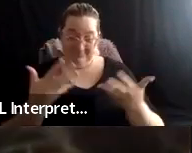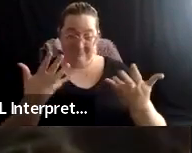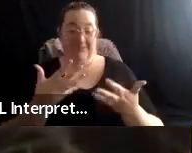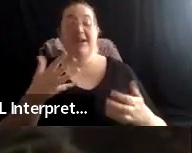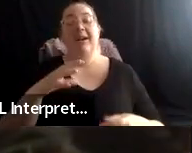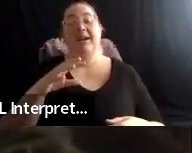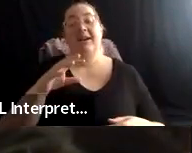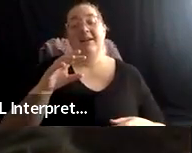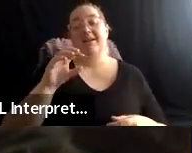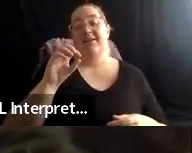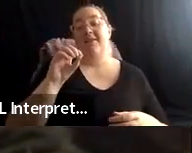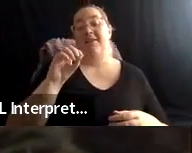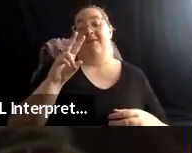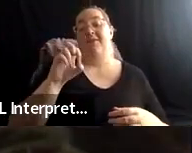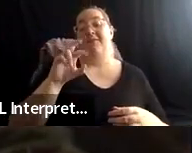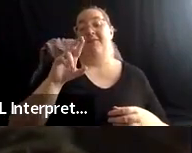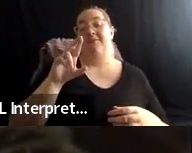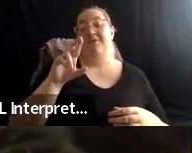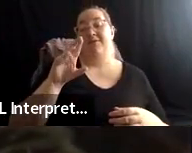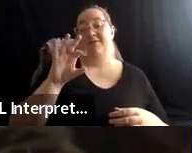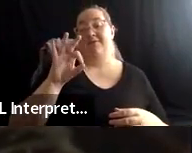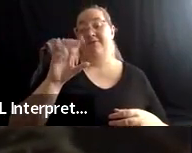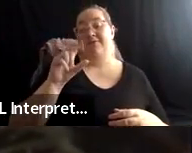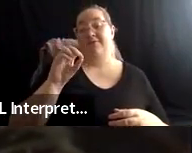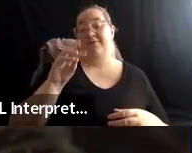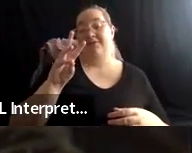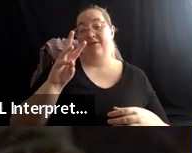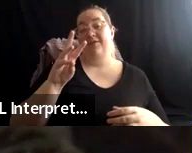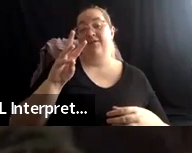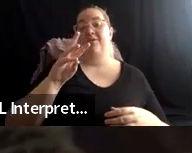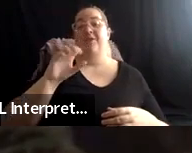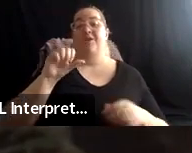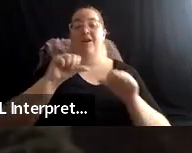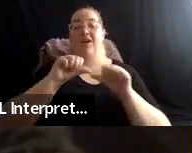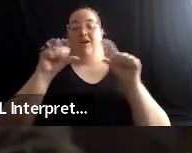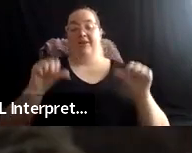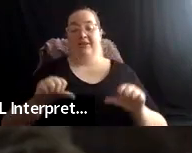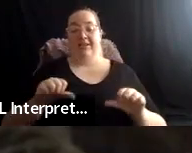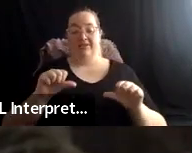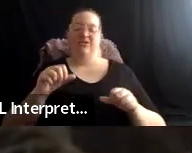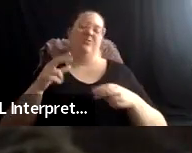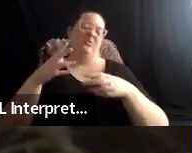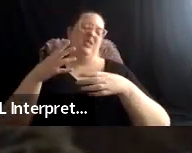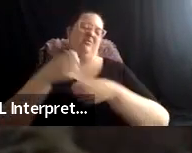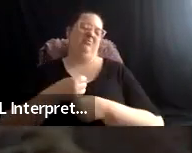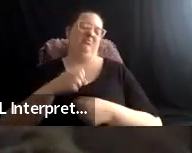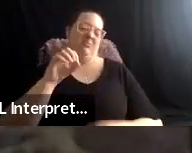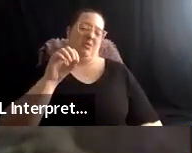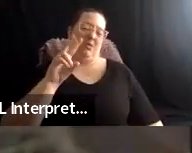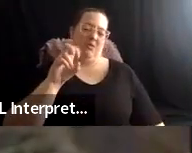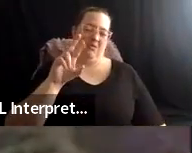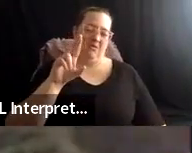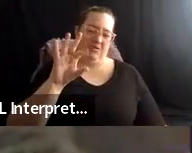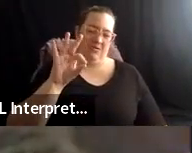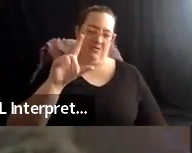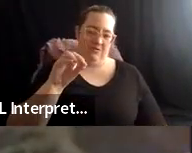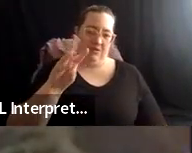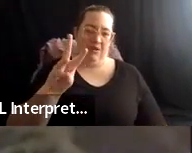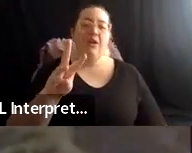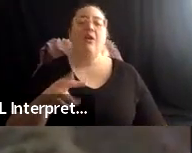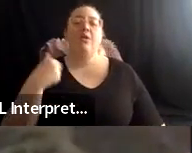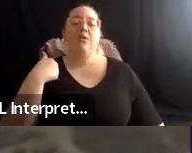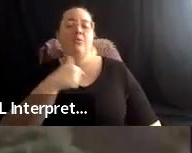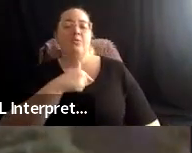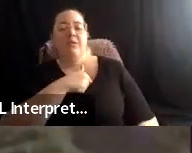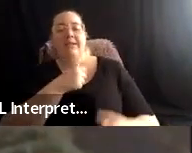short, so we're, we're supporting from a performance, what actions, what overflow actions might be supportive, might we support